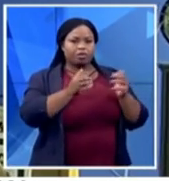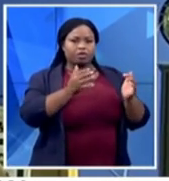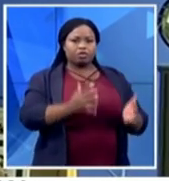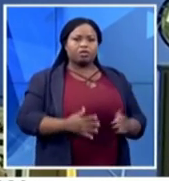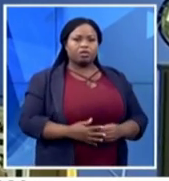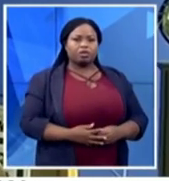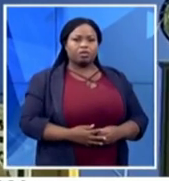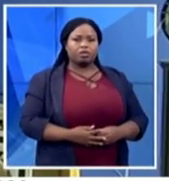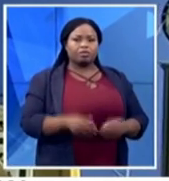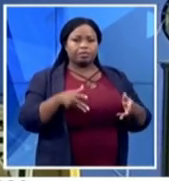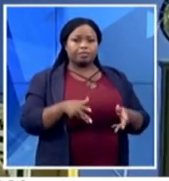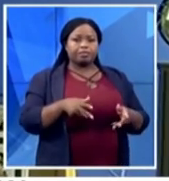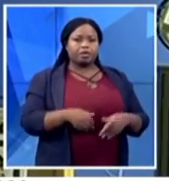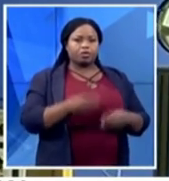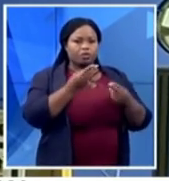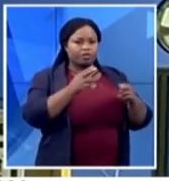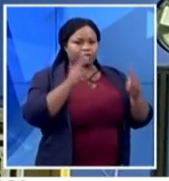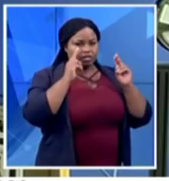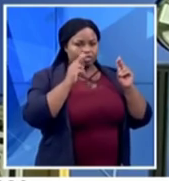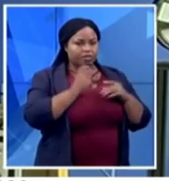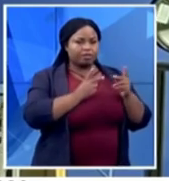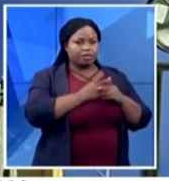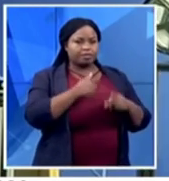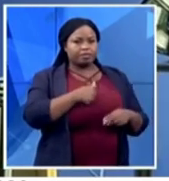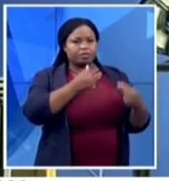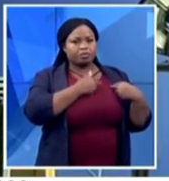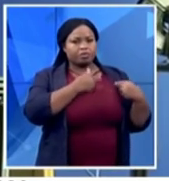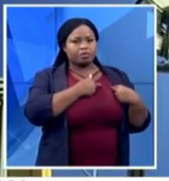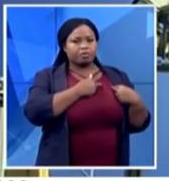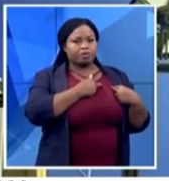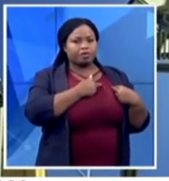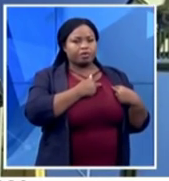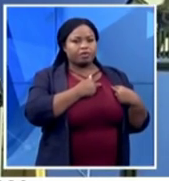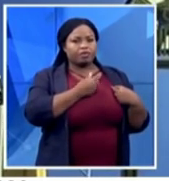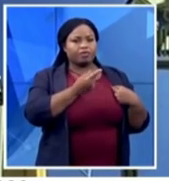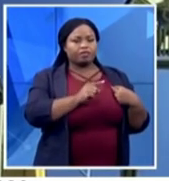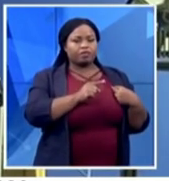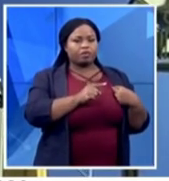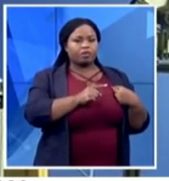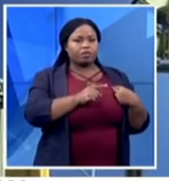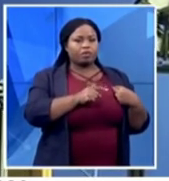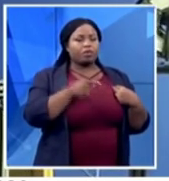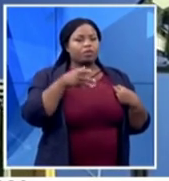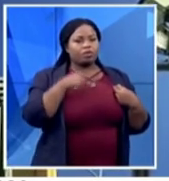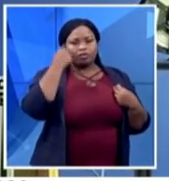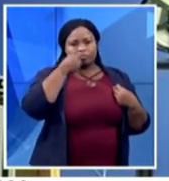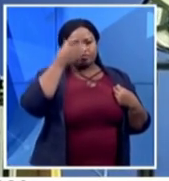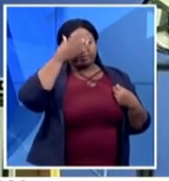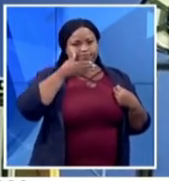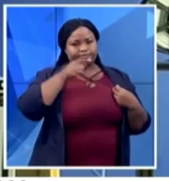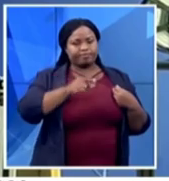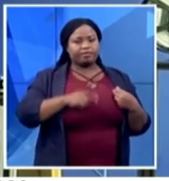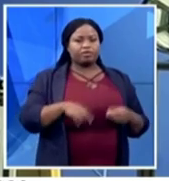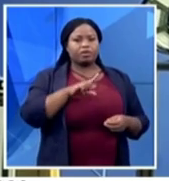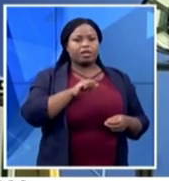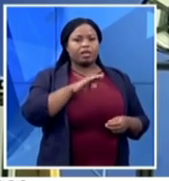I'm also responsible for running the Makerspace. In the lab we got the call that there's a shortage of advisors as